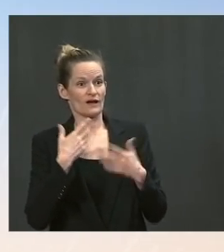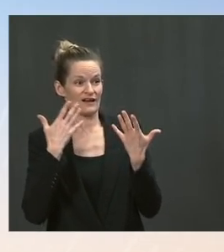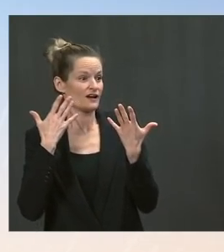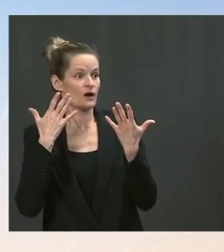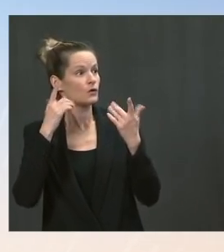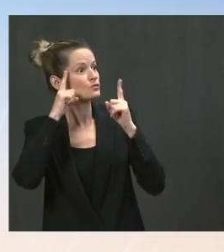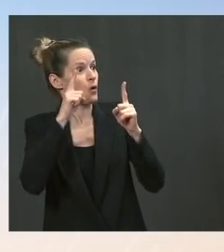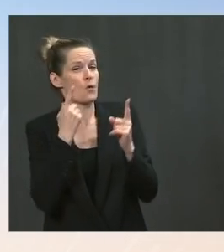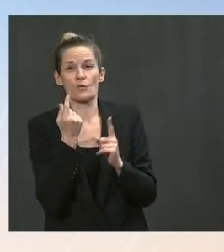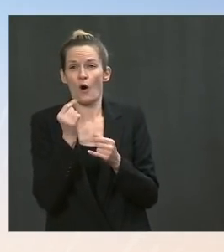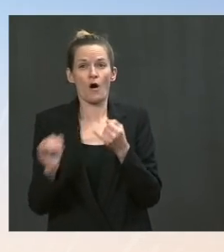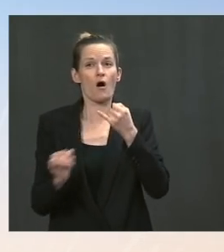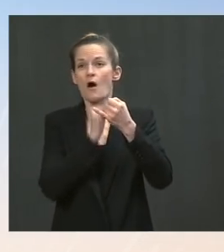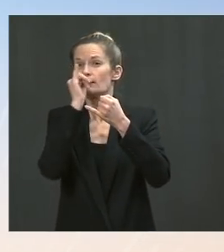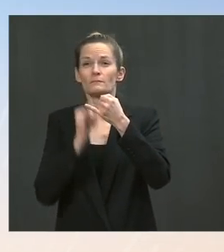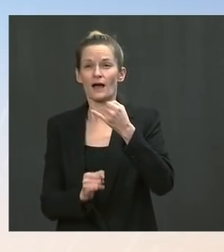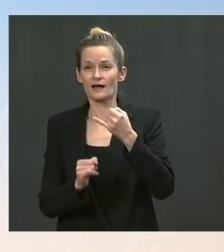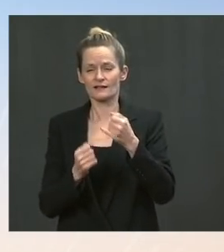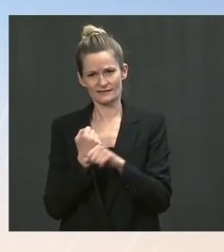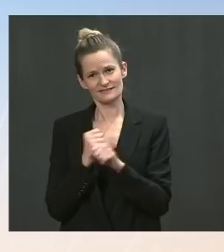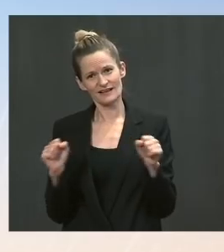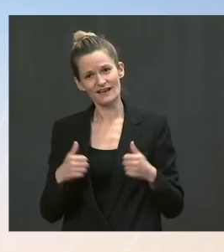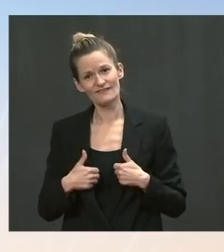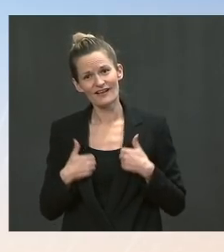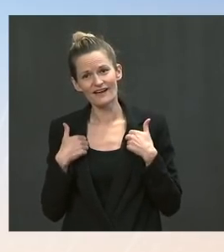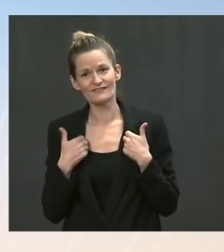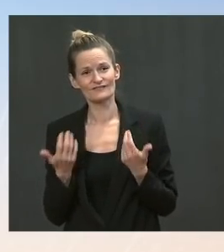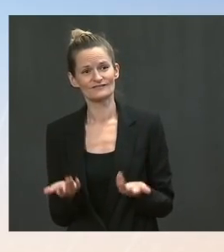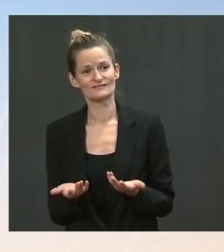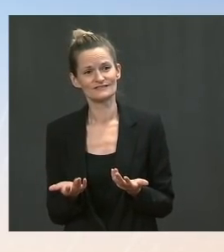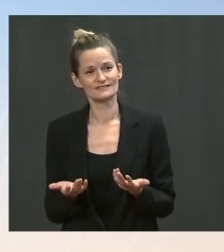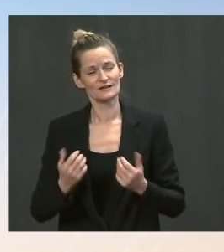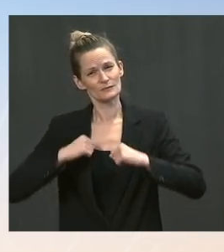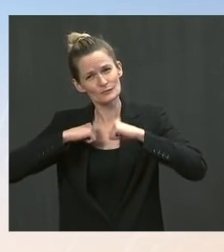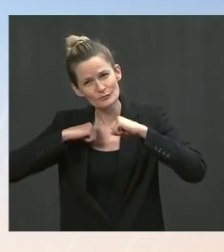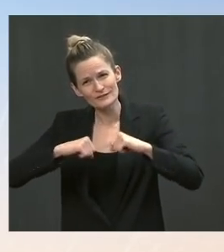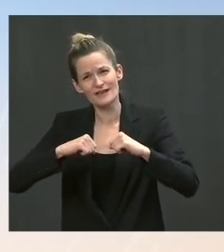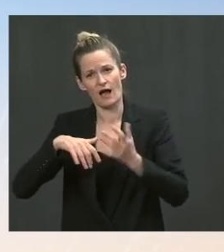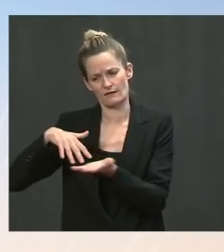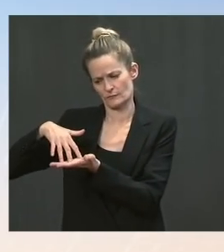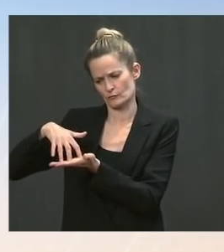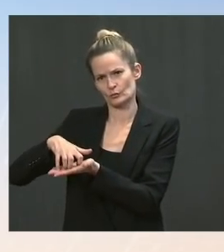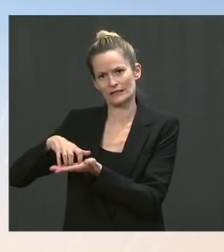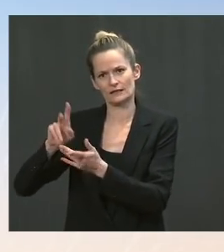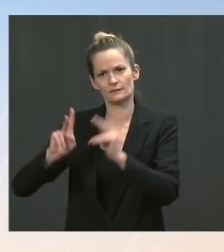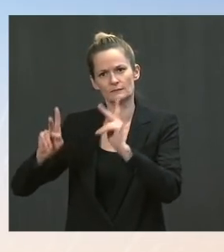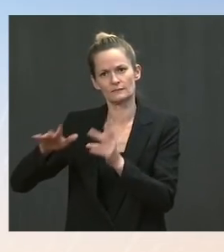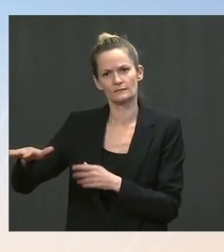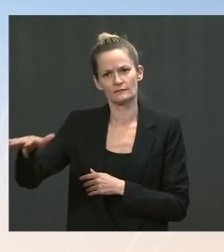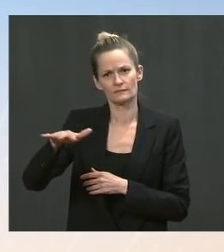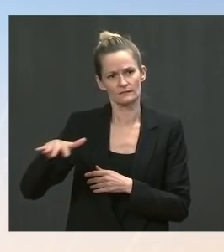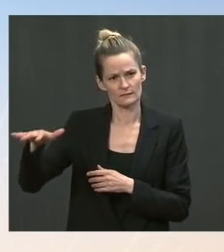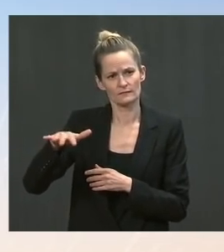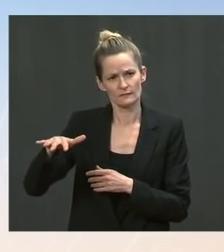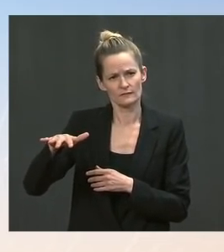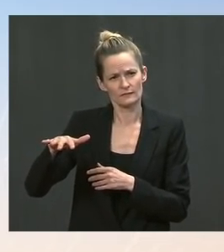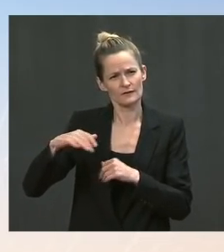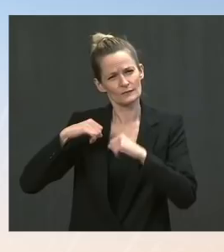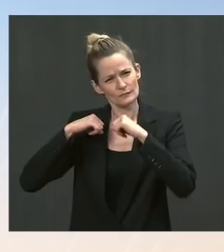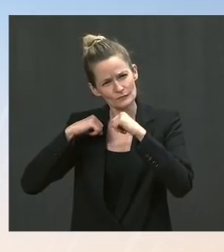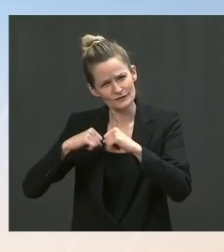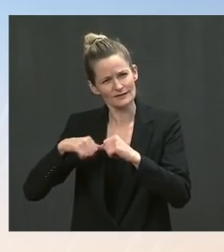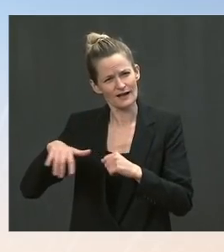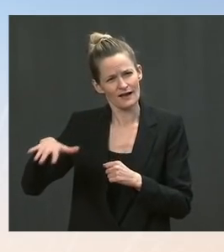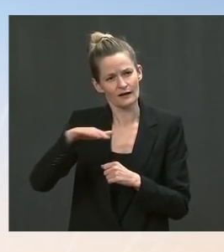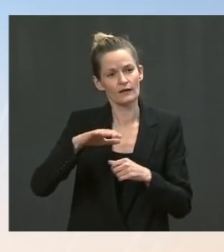protect the most vulnerable populations that will incentivize more people getting vaccinated and bring an end to the virus. There